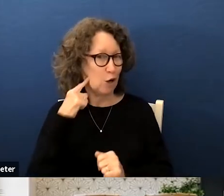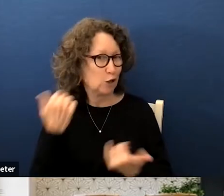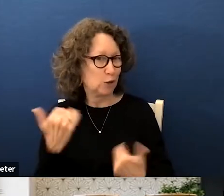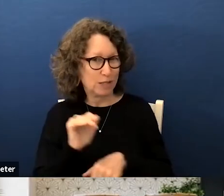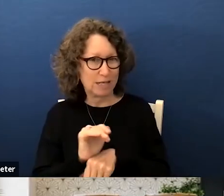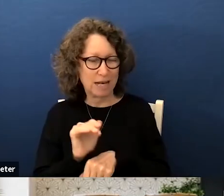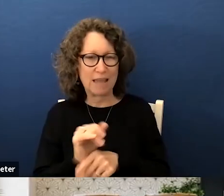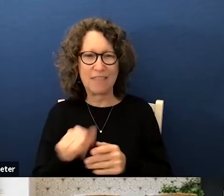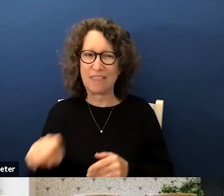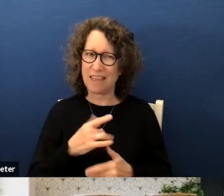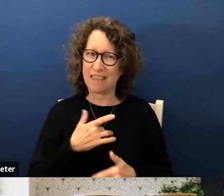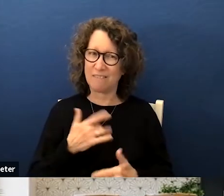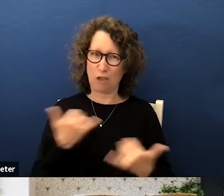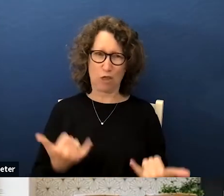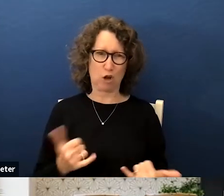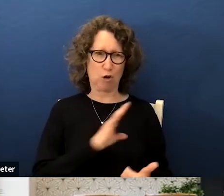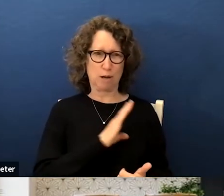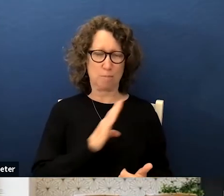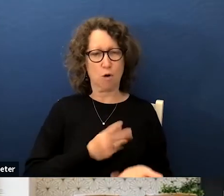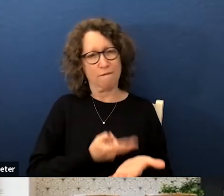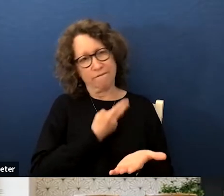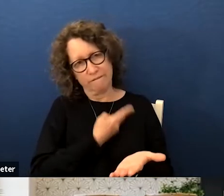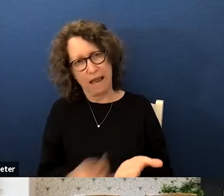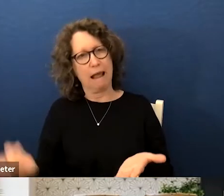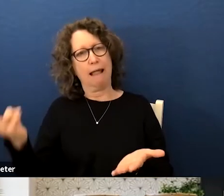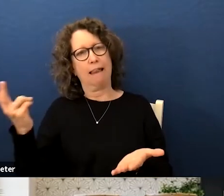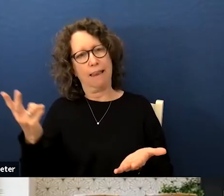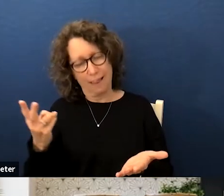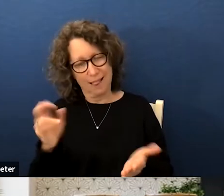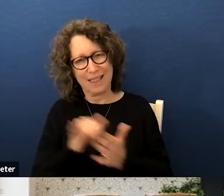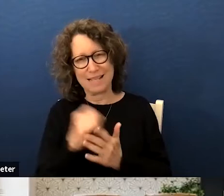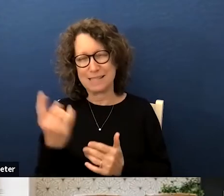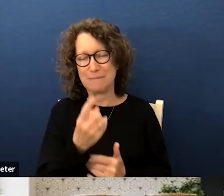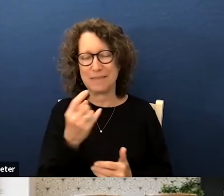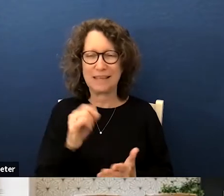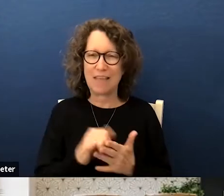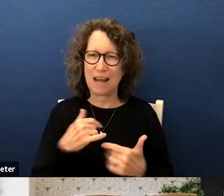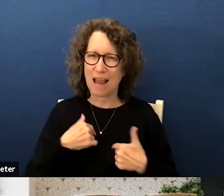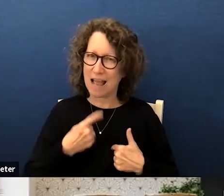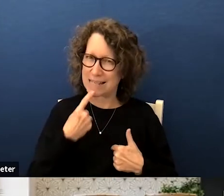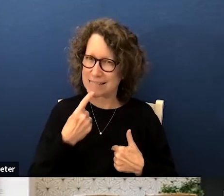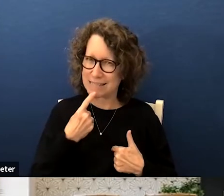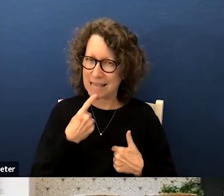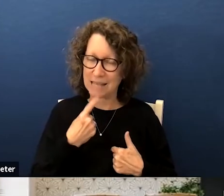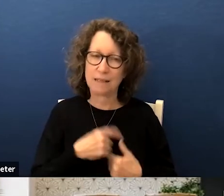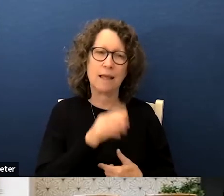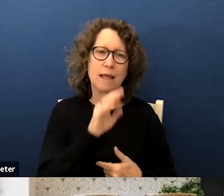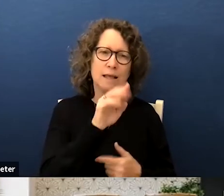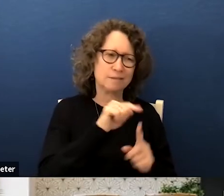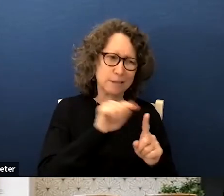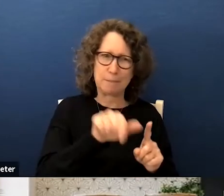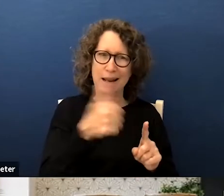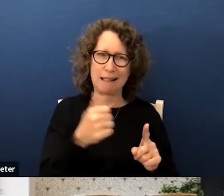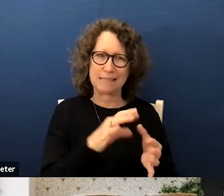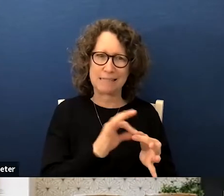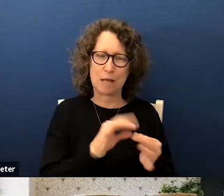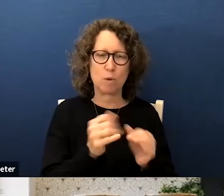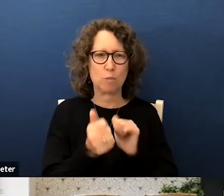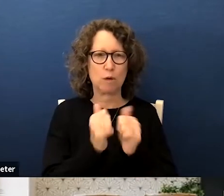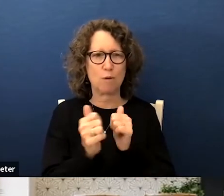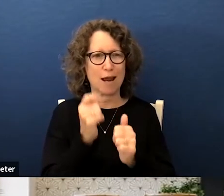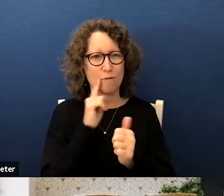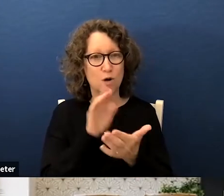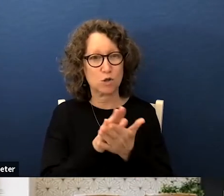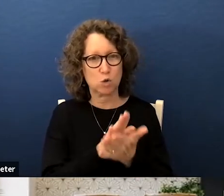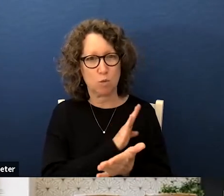that they feel the current board has failed them which is something that i said nelrod said when we ran for school